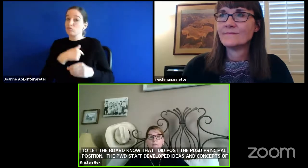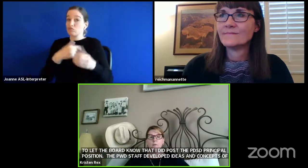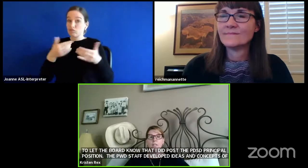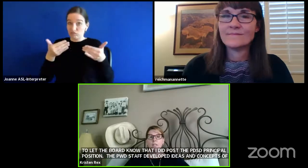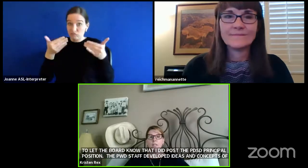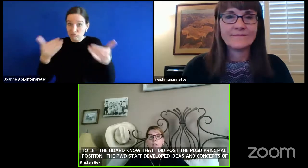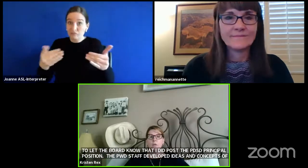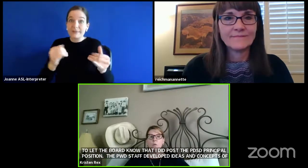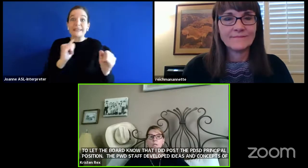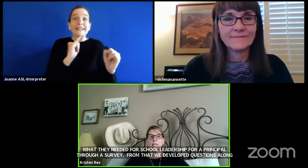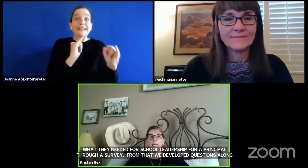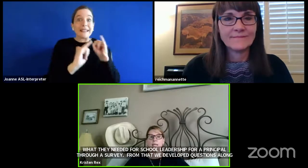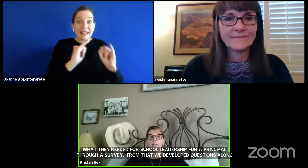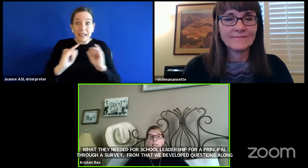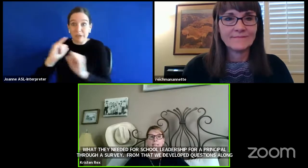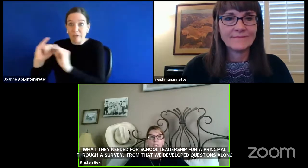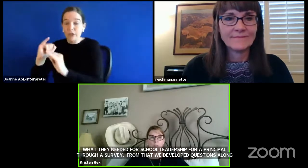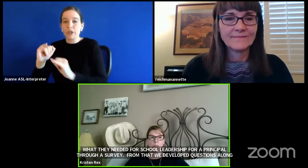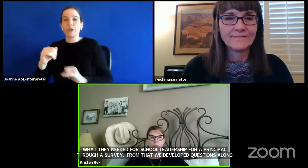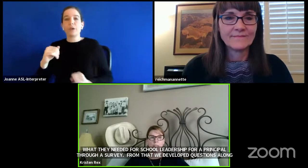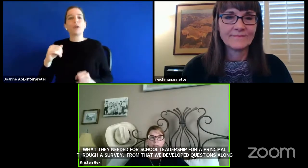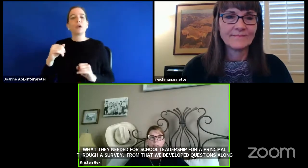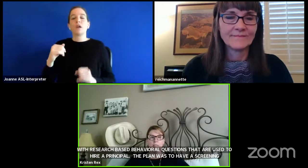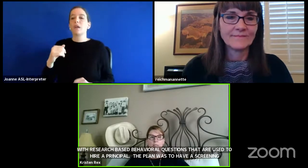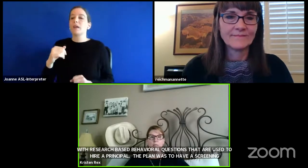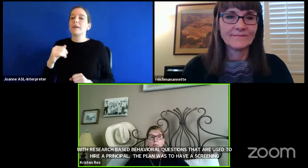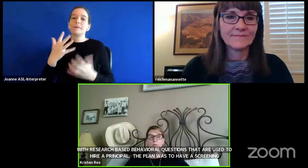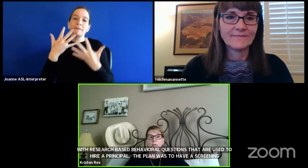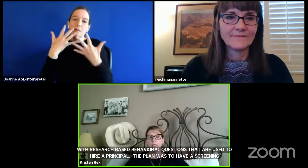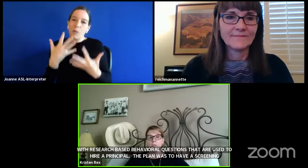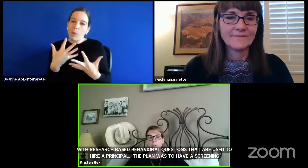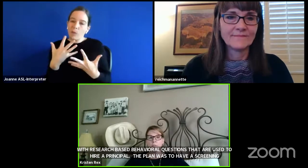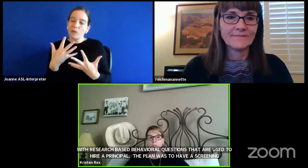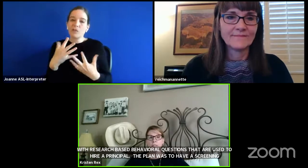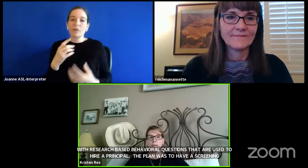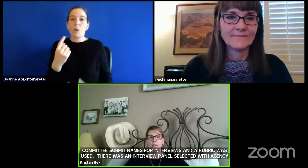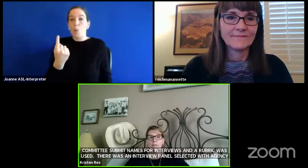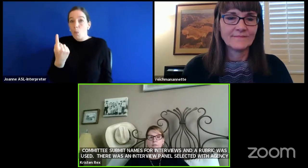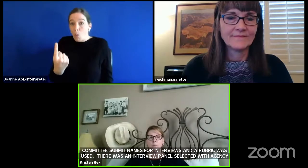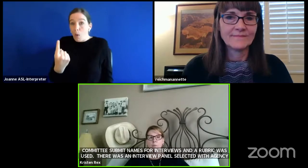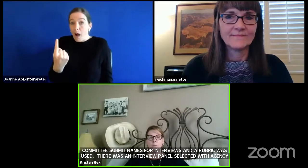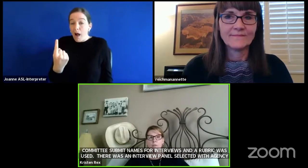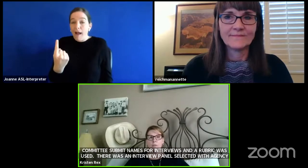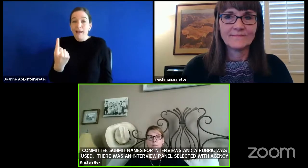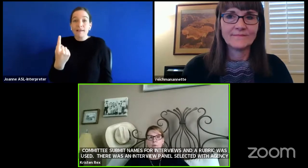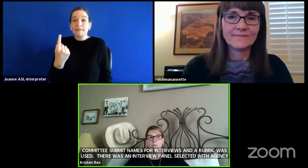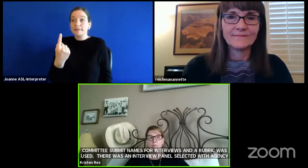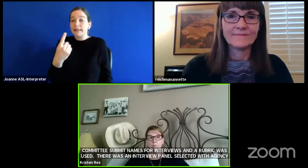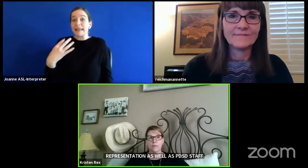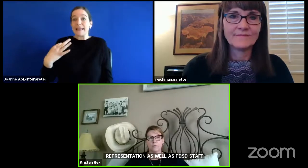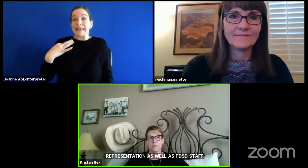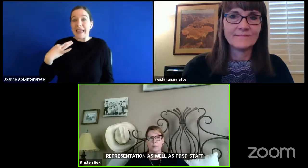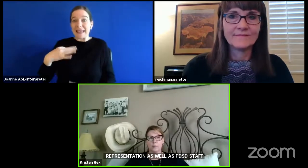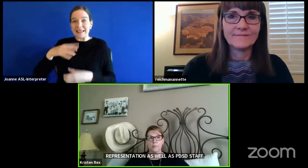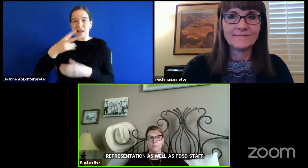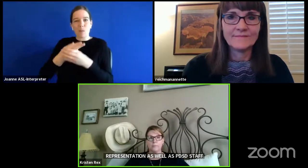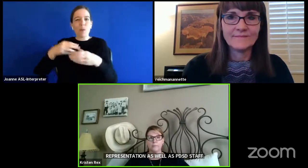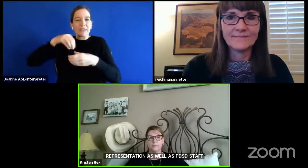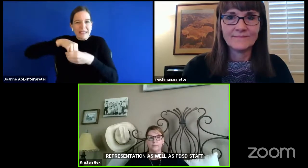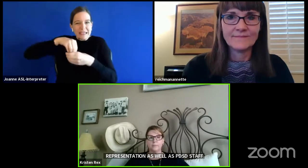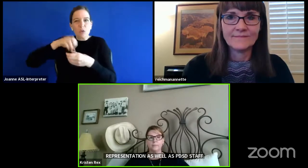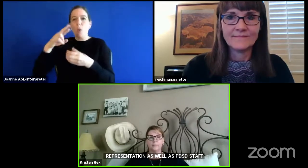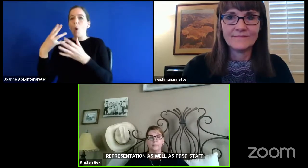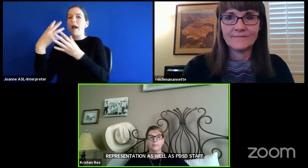Unfortunately, no one candidate internally or externally had enough support to move this plan forward.